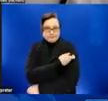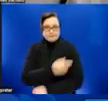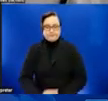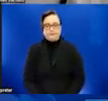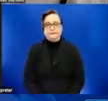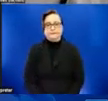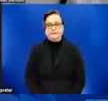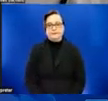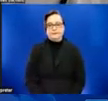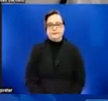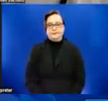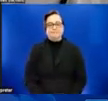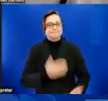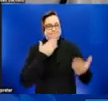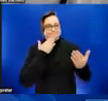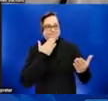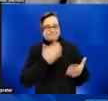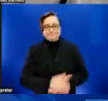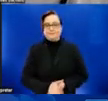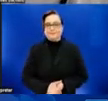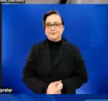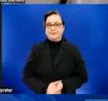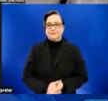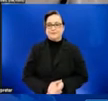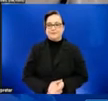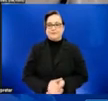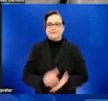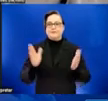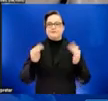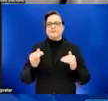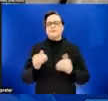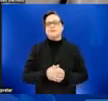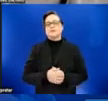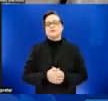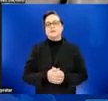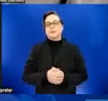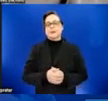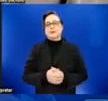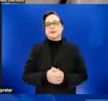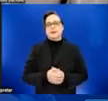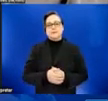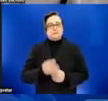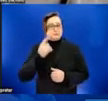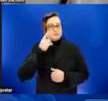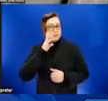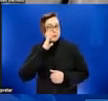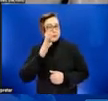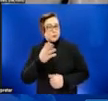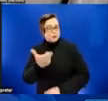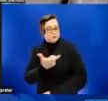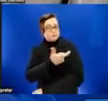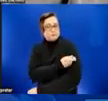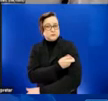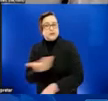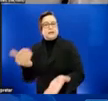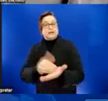Thank you so much. The next question is related. Do we anticipate booster doses every three to five years, similar to